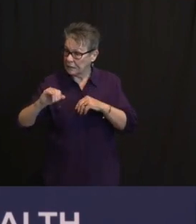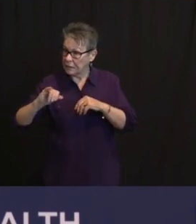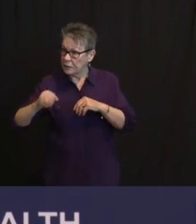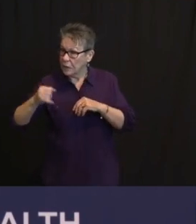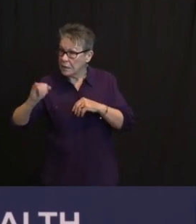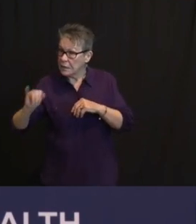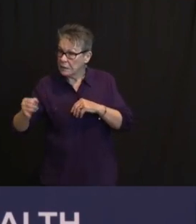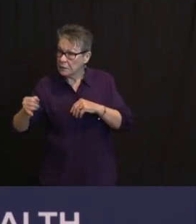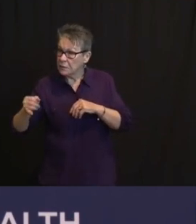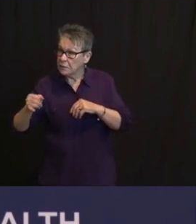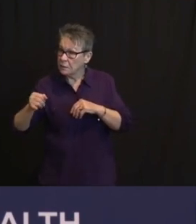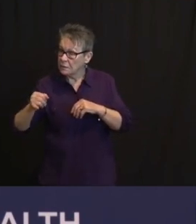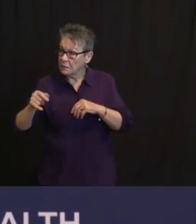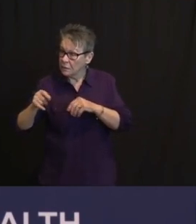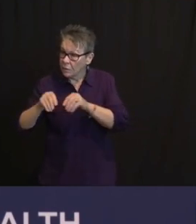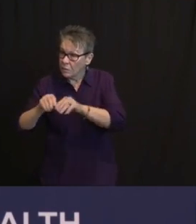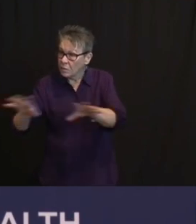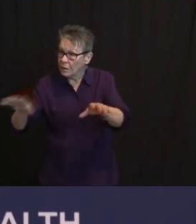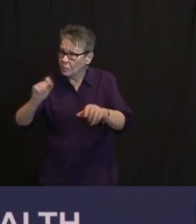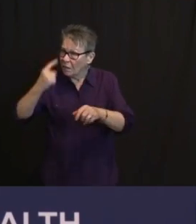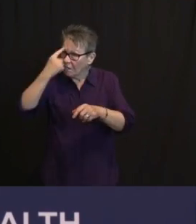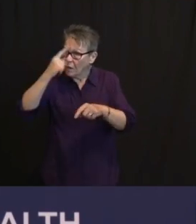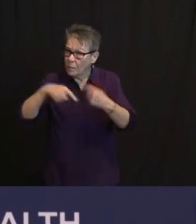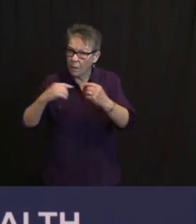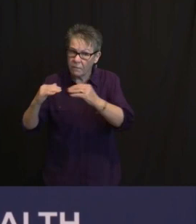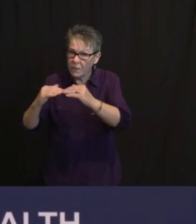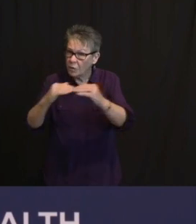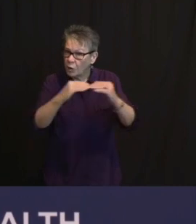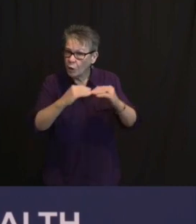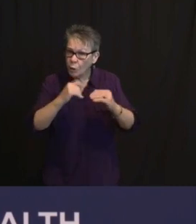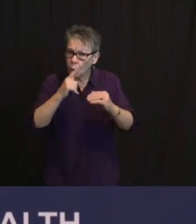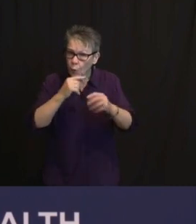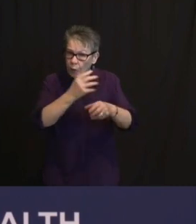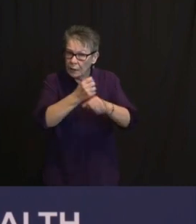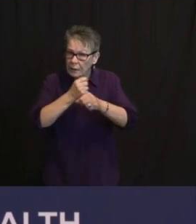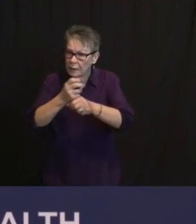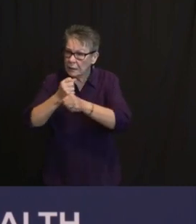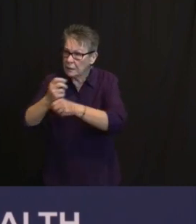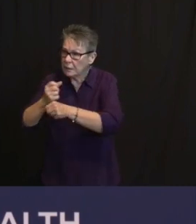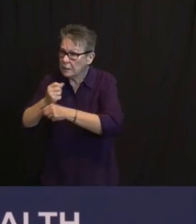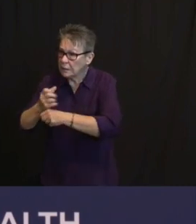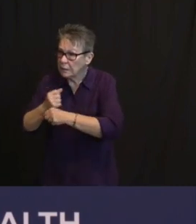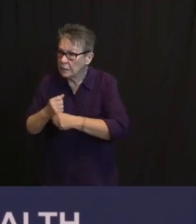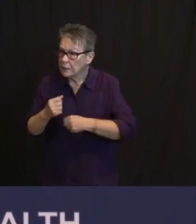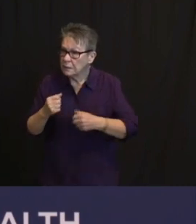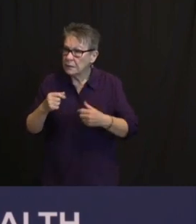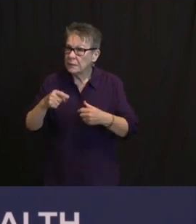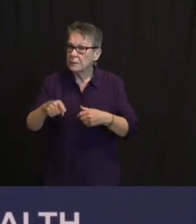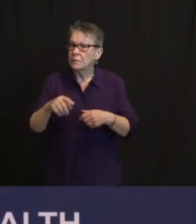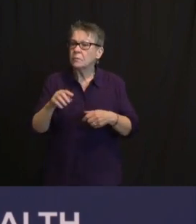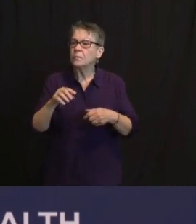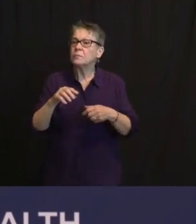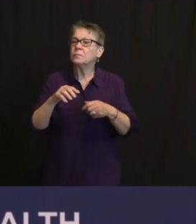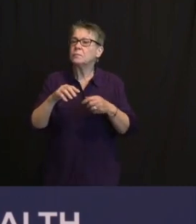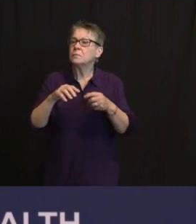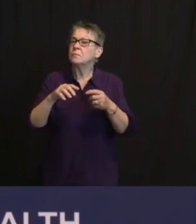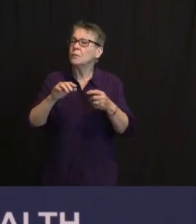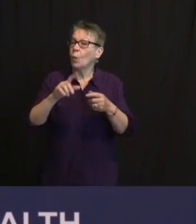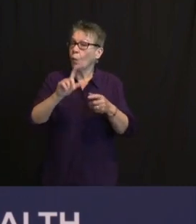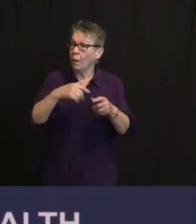EMERGENCY ROOMS IN UNDERSERVED COMMUNITIES, AS I MENTIONED INDEPENDENT PHARMACIES, AND A CHUNK INTO OUR COUNTIES WITH THE VERY